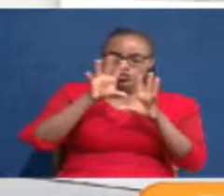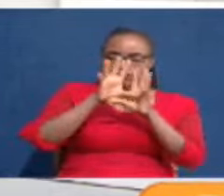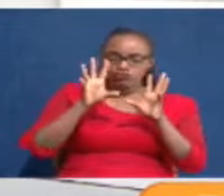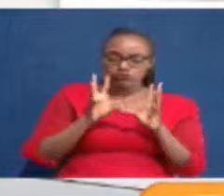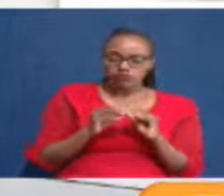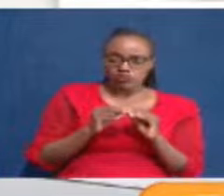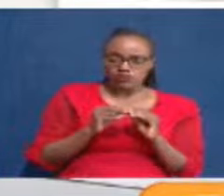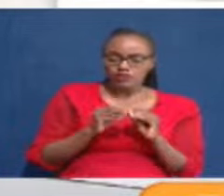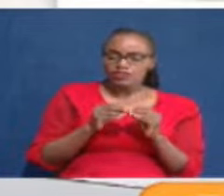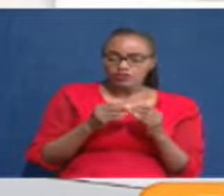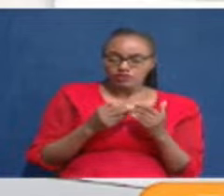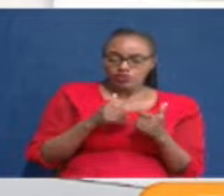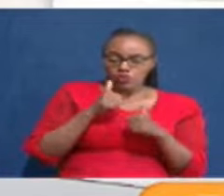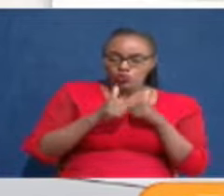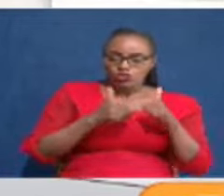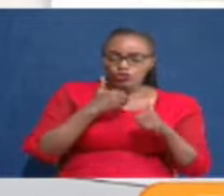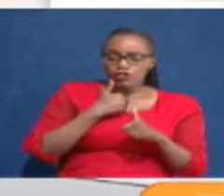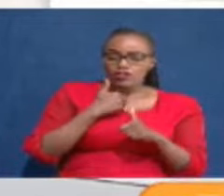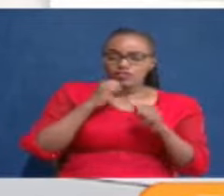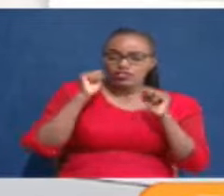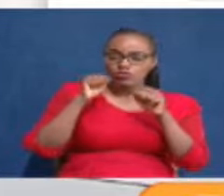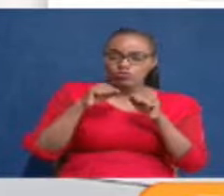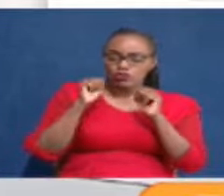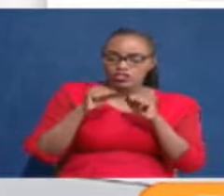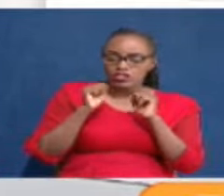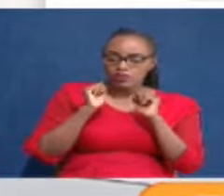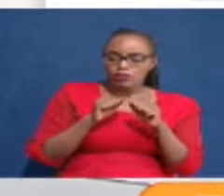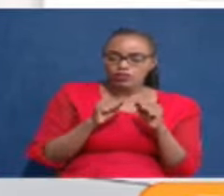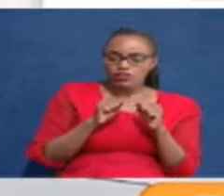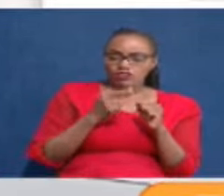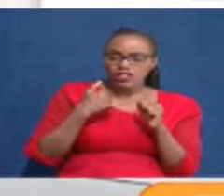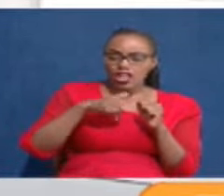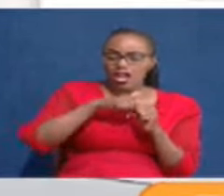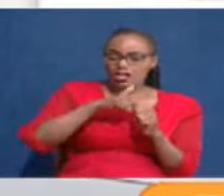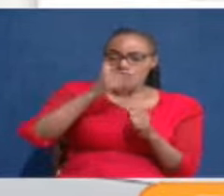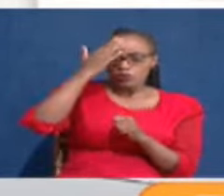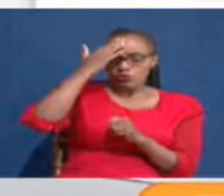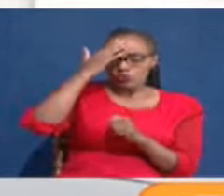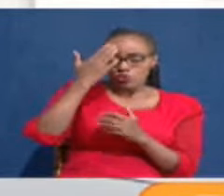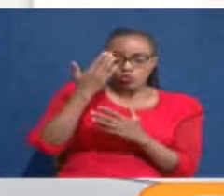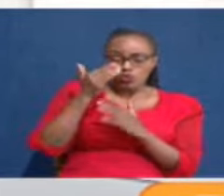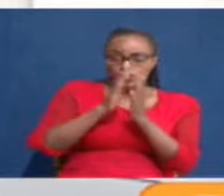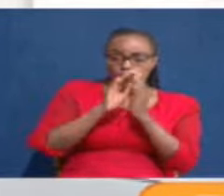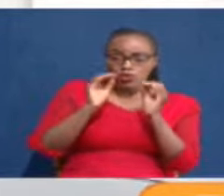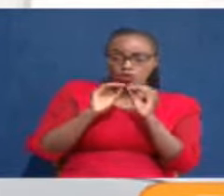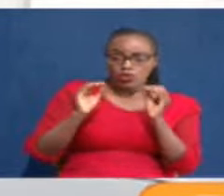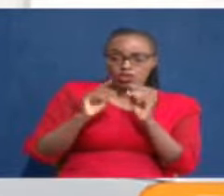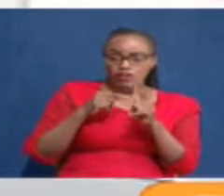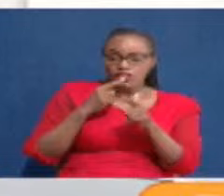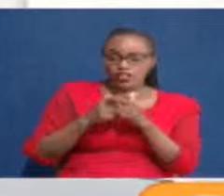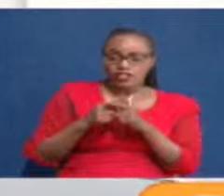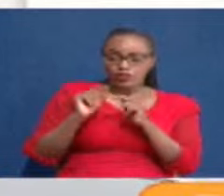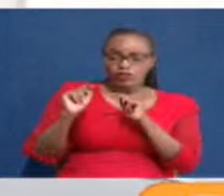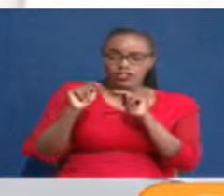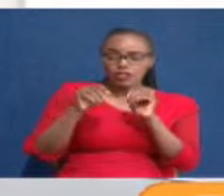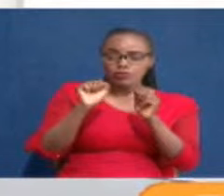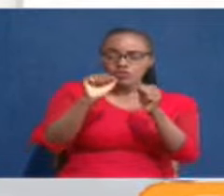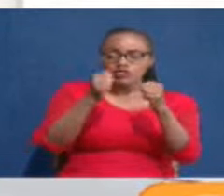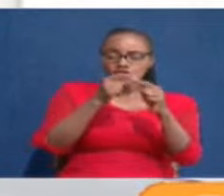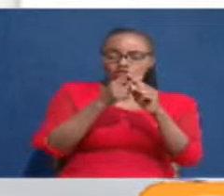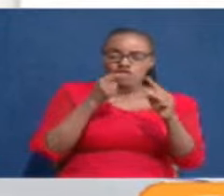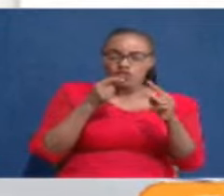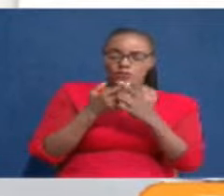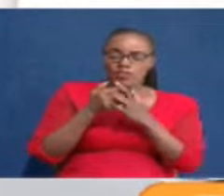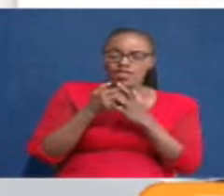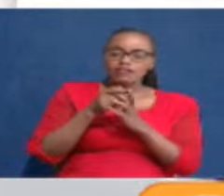and revenue mobilization to be able to, I mean, we all know the story. IMF came into the country to sort of rescue us from this heavy